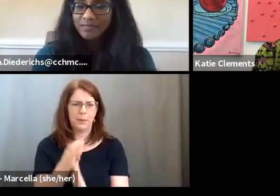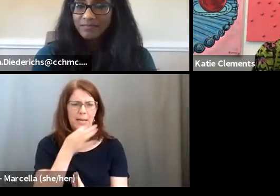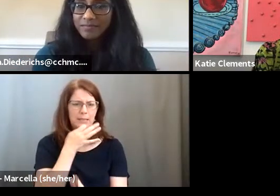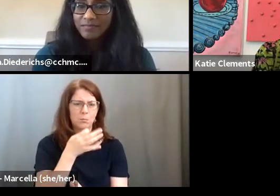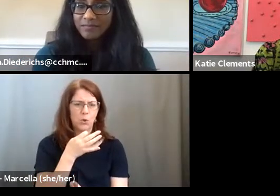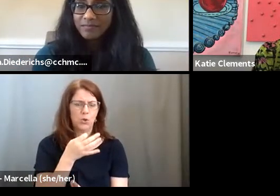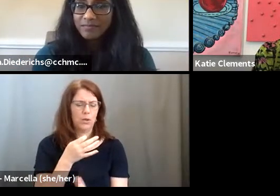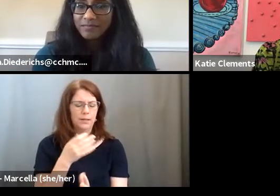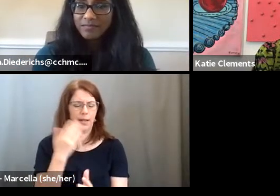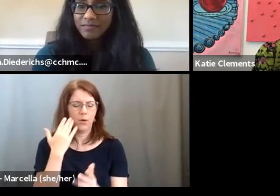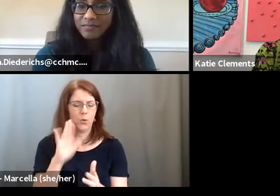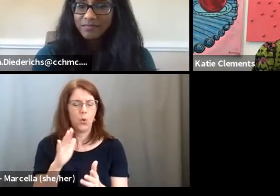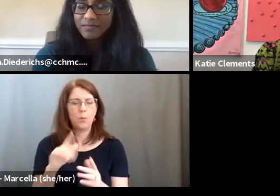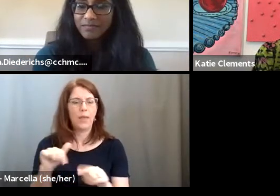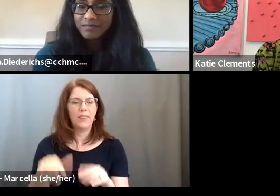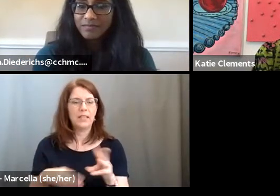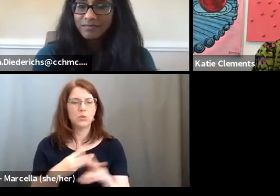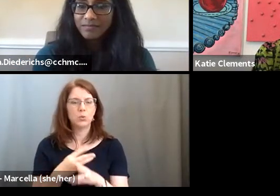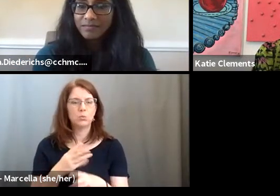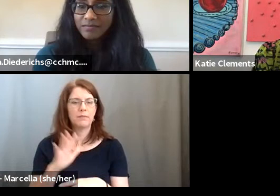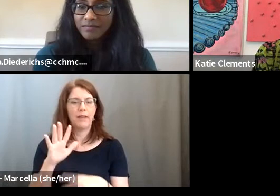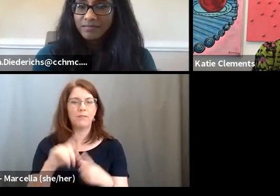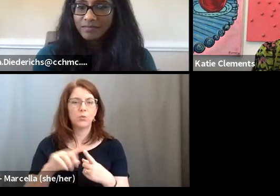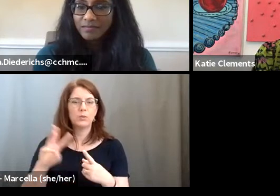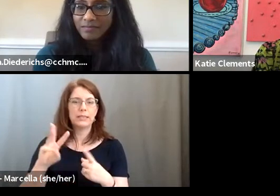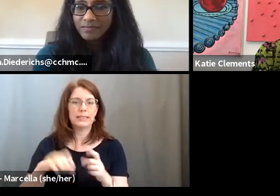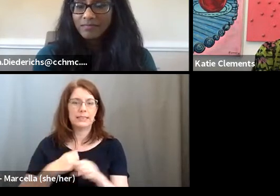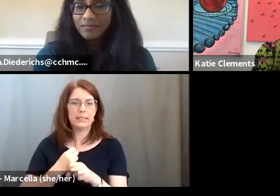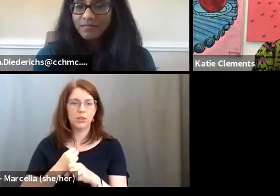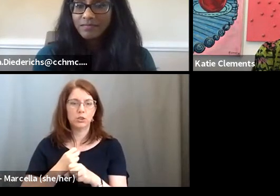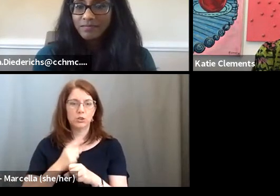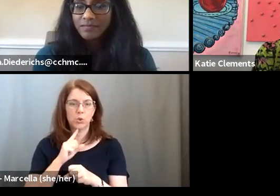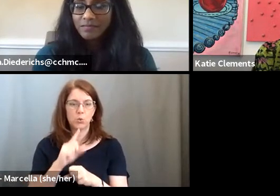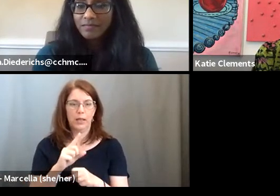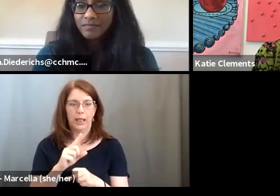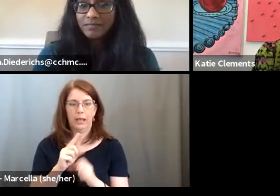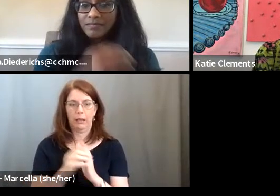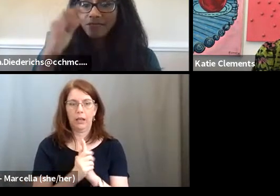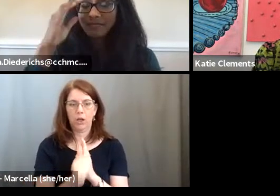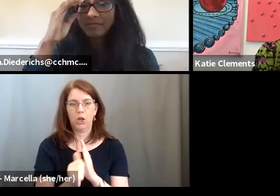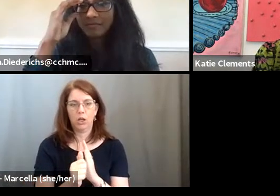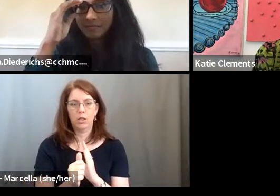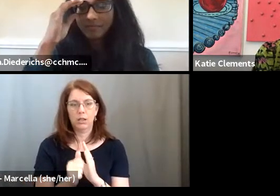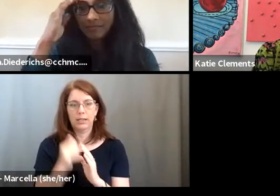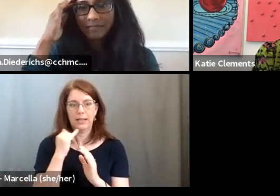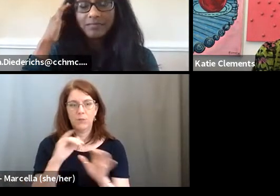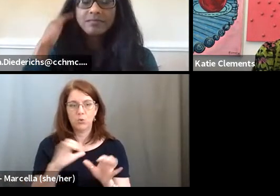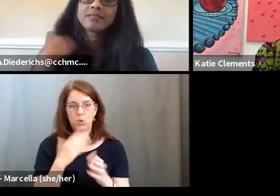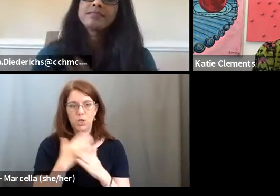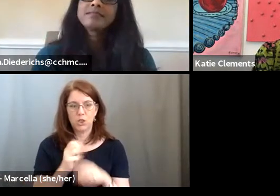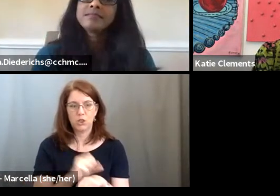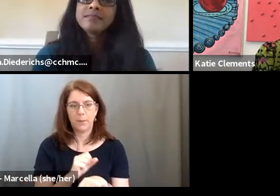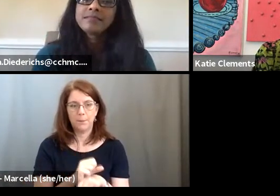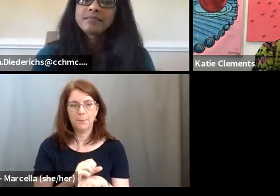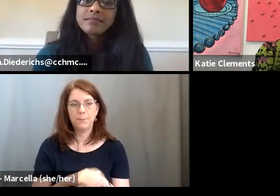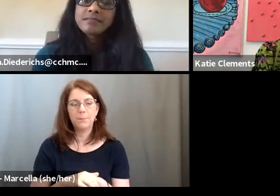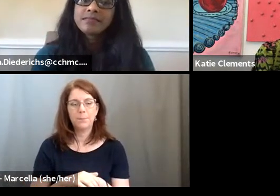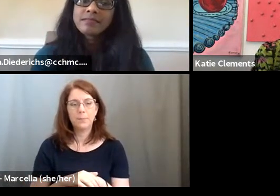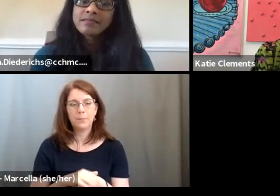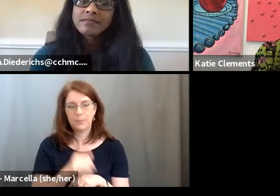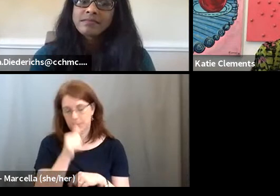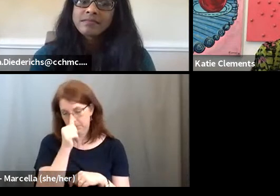what it is, but in, in this world, it's probably like five or six years. You're really kind of really good at what you're doing. If, if, if you're doing a good job at it by then.